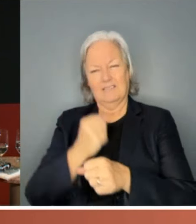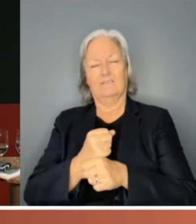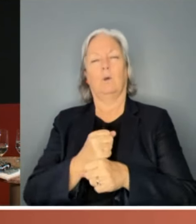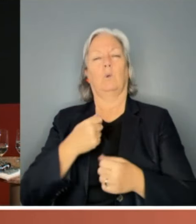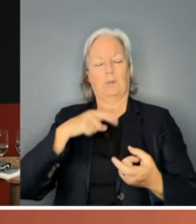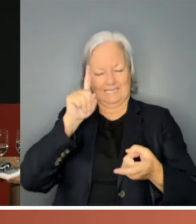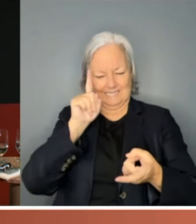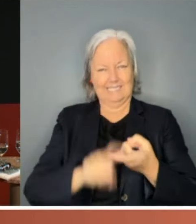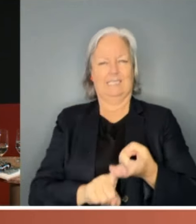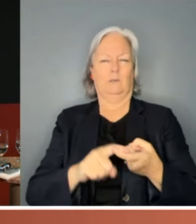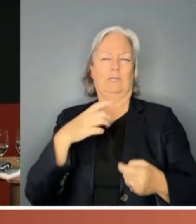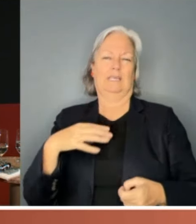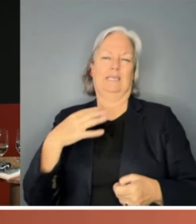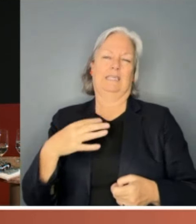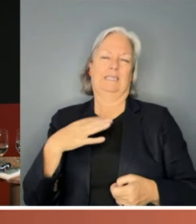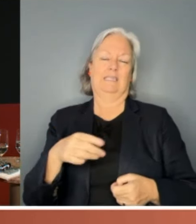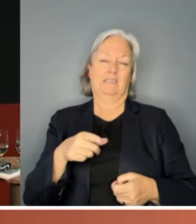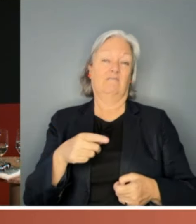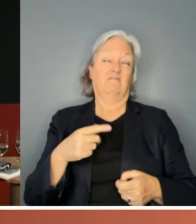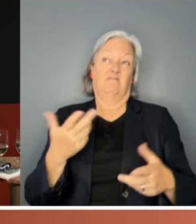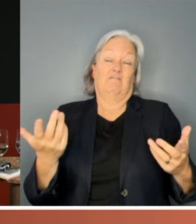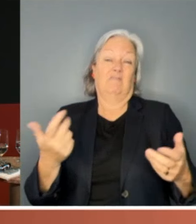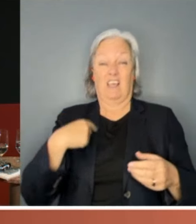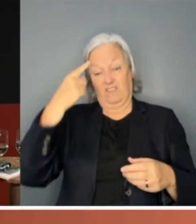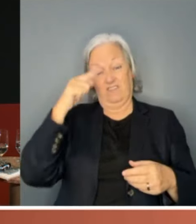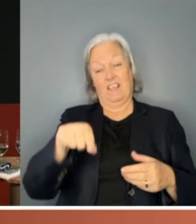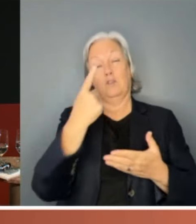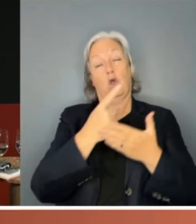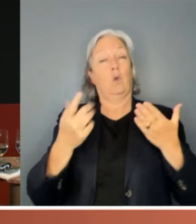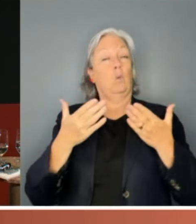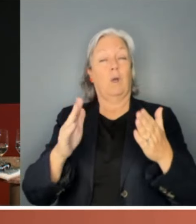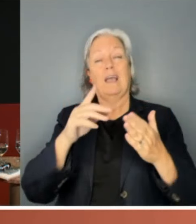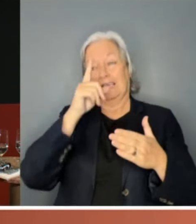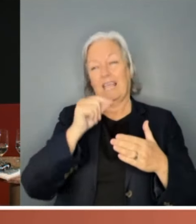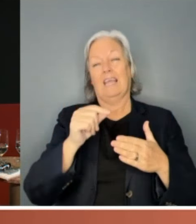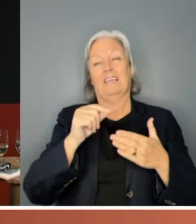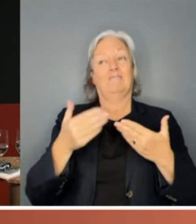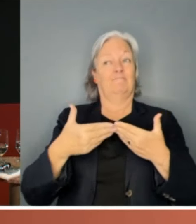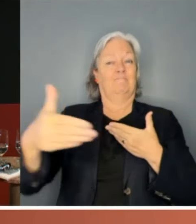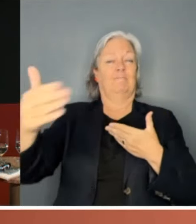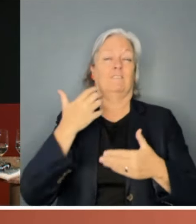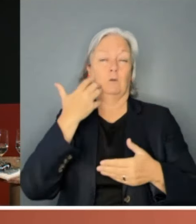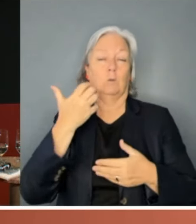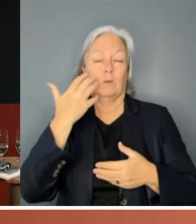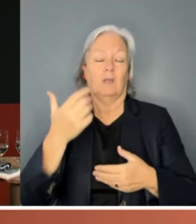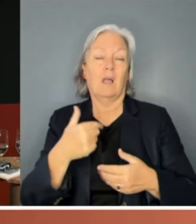and I just think that is the only way forward. I worry, I'm very proud that the Senate